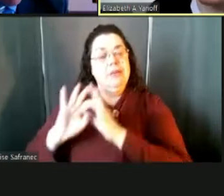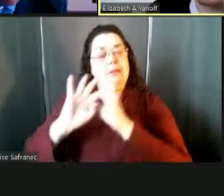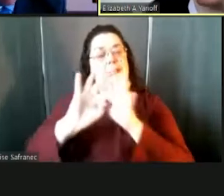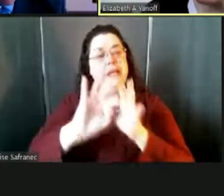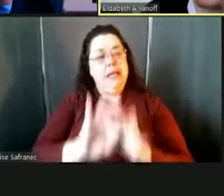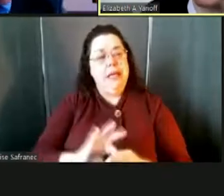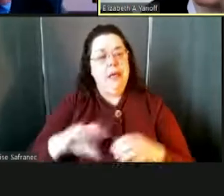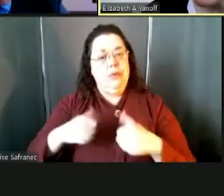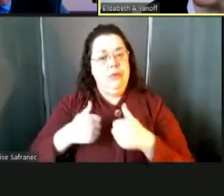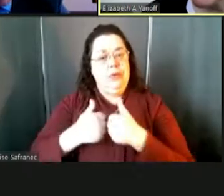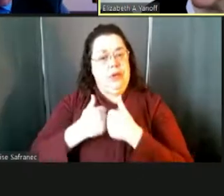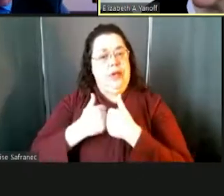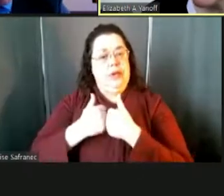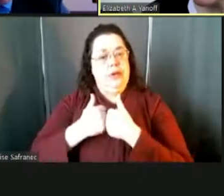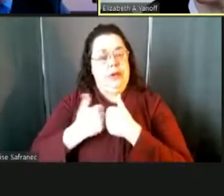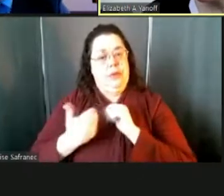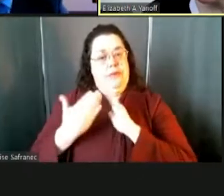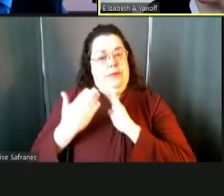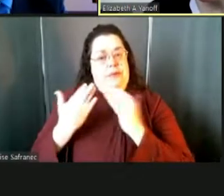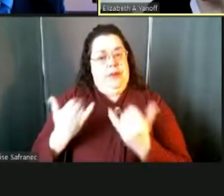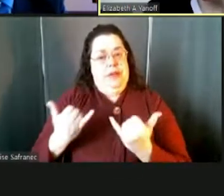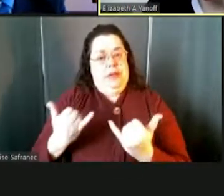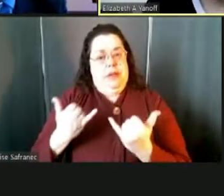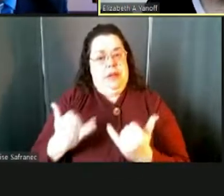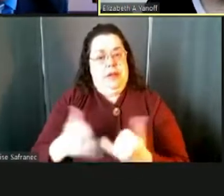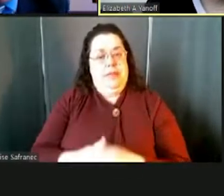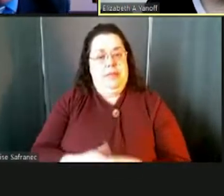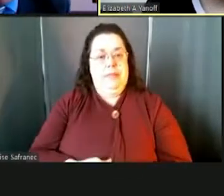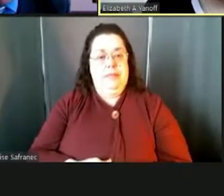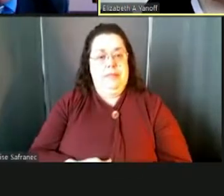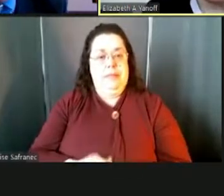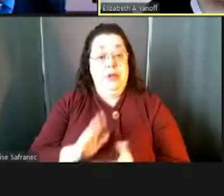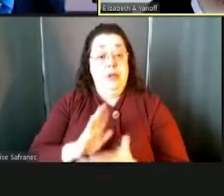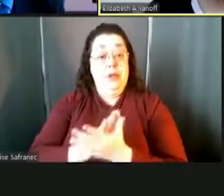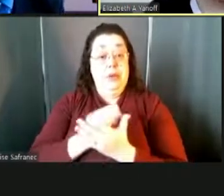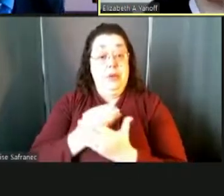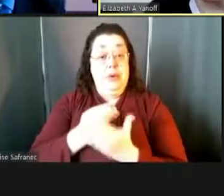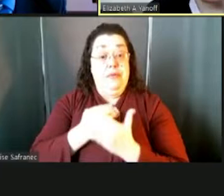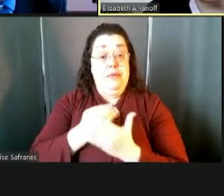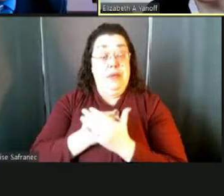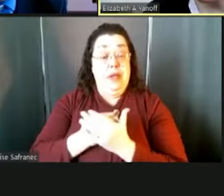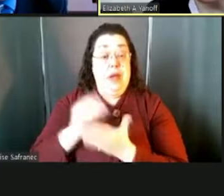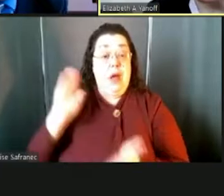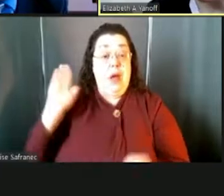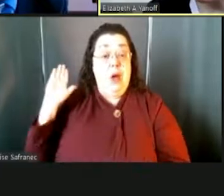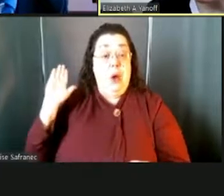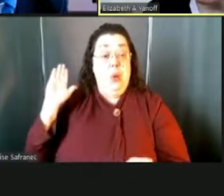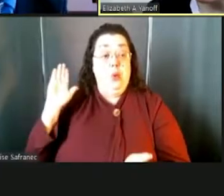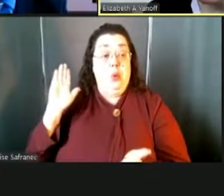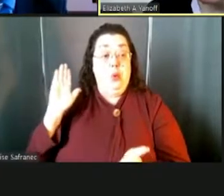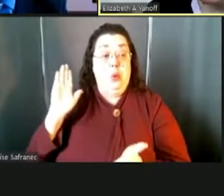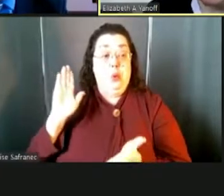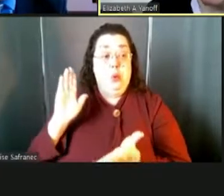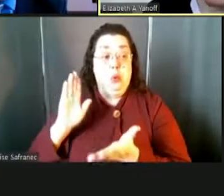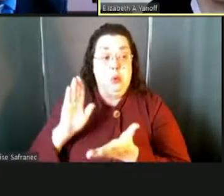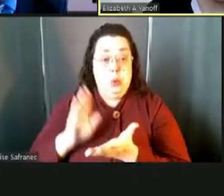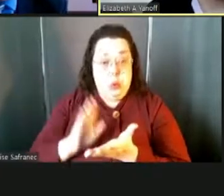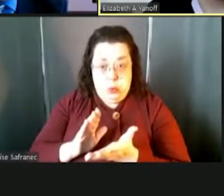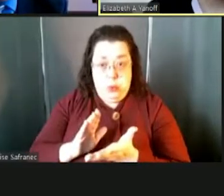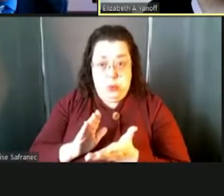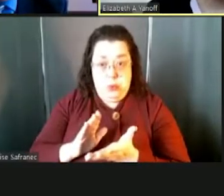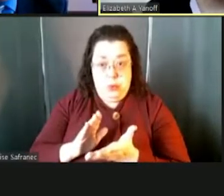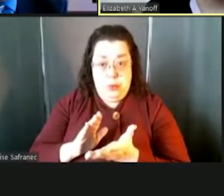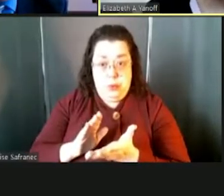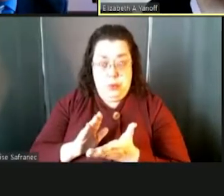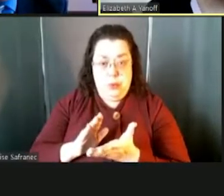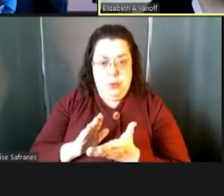challenges that we face right now. You know, school funding in New York, across the nation is challenging. How has